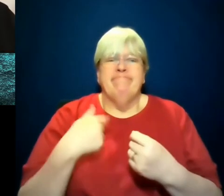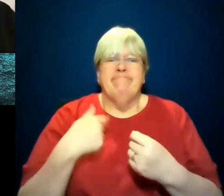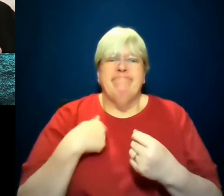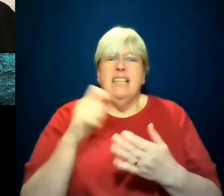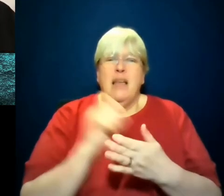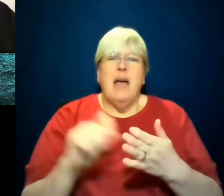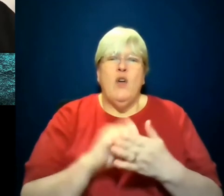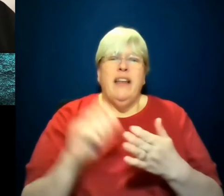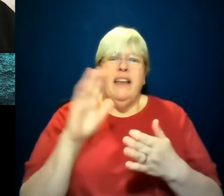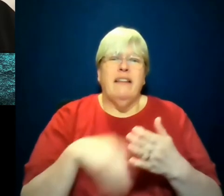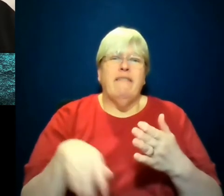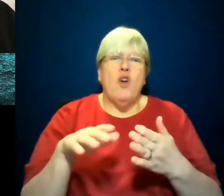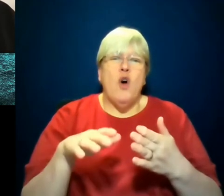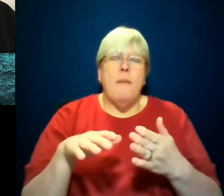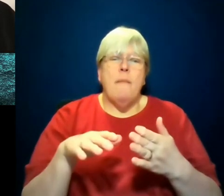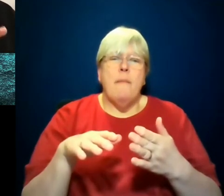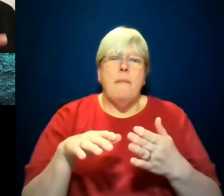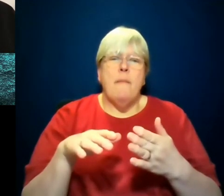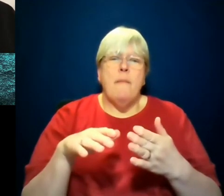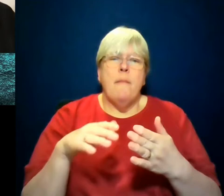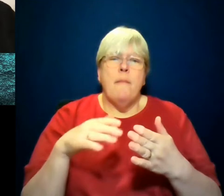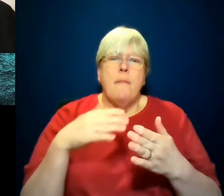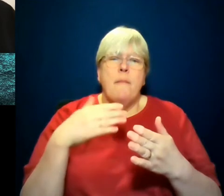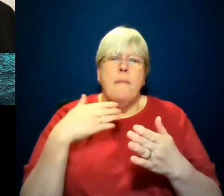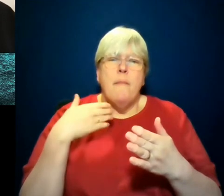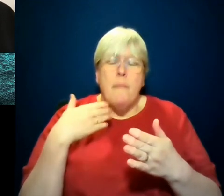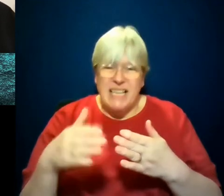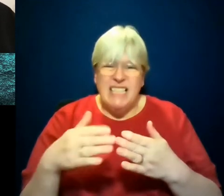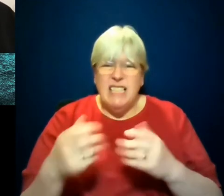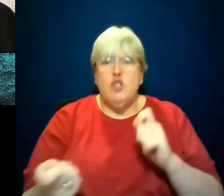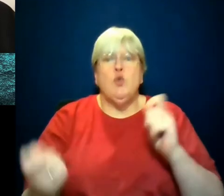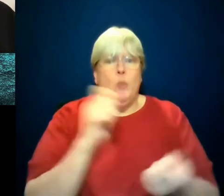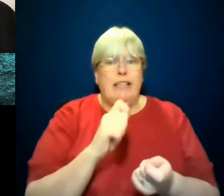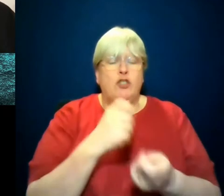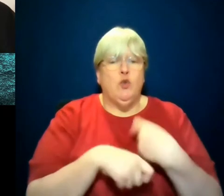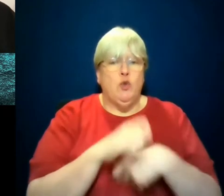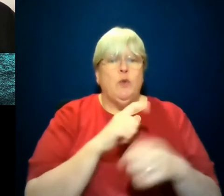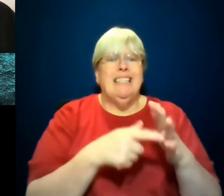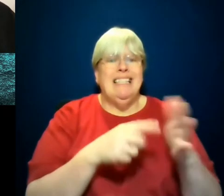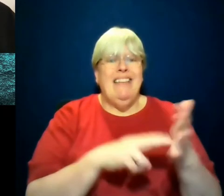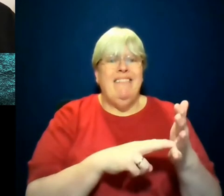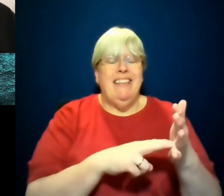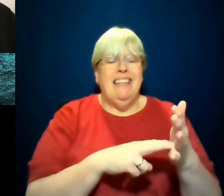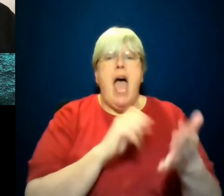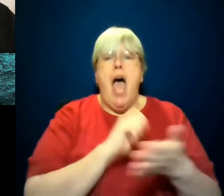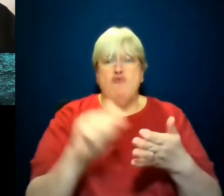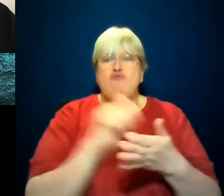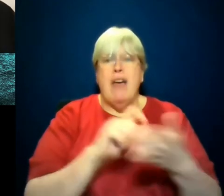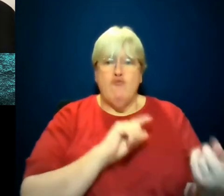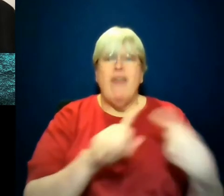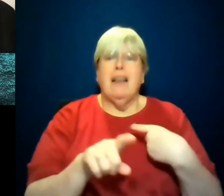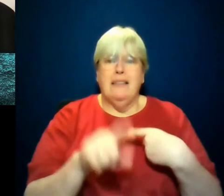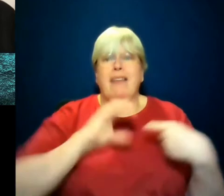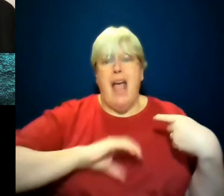a ton. And as I have switched over to TV, my default setting is I write reactive characters and that is